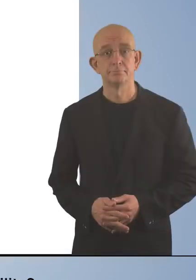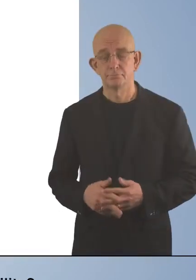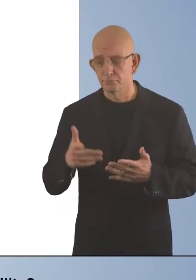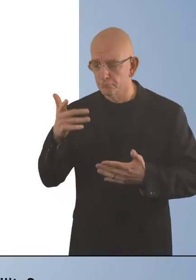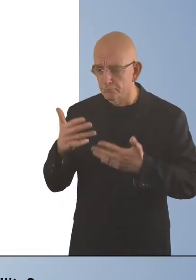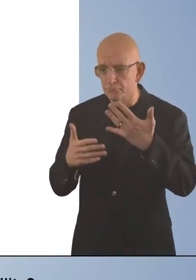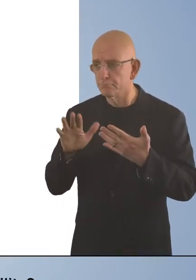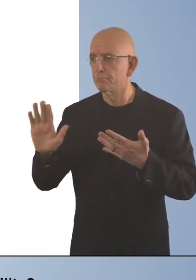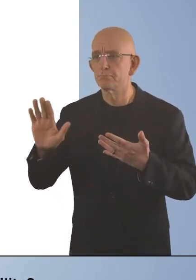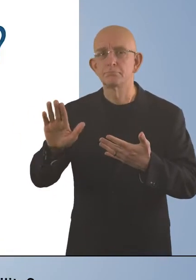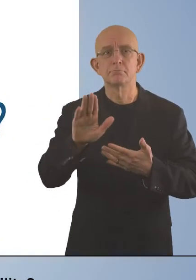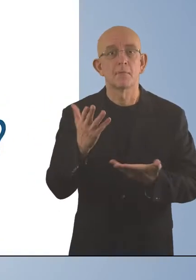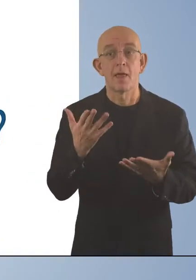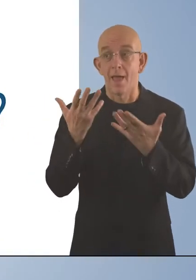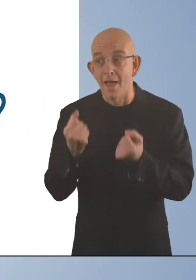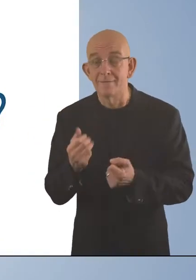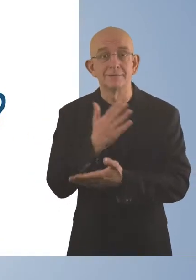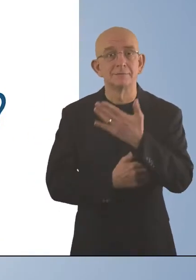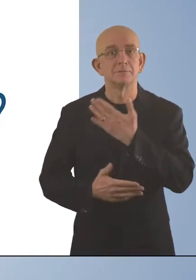What is the prevalence of disability?